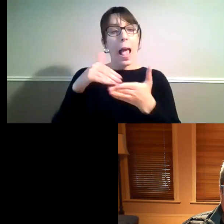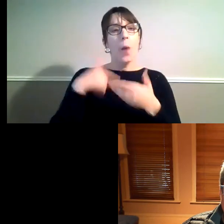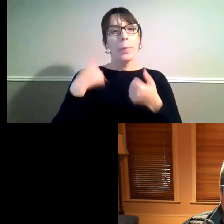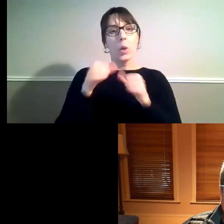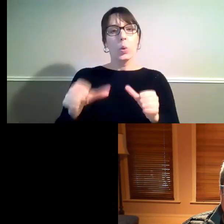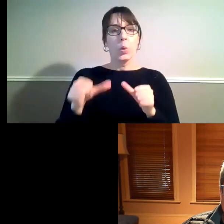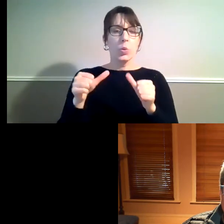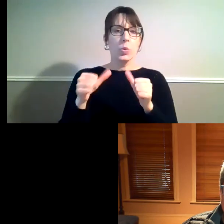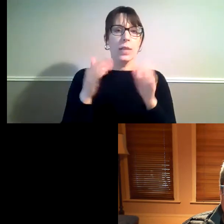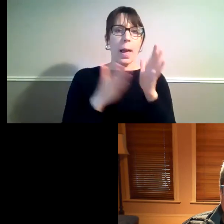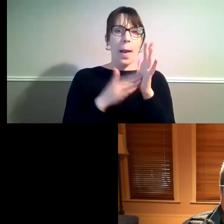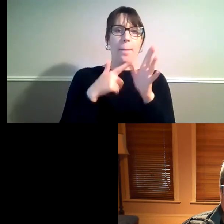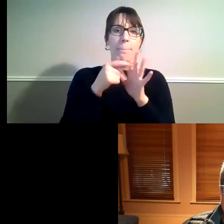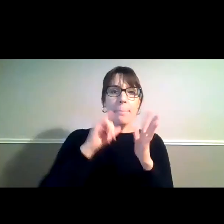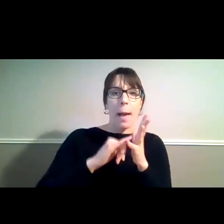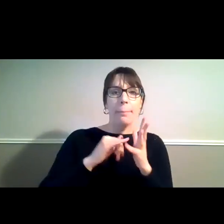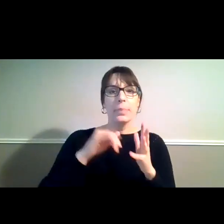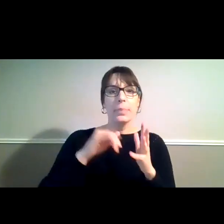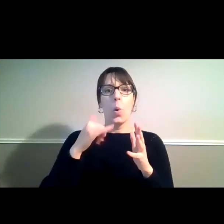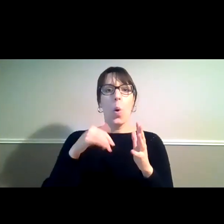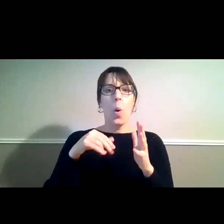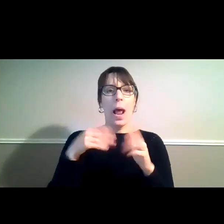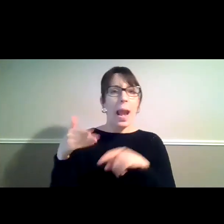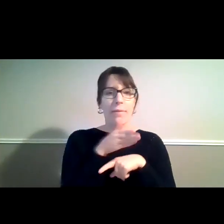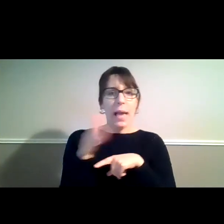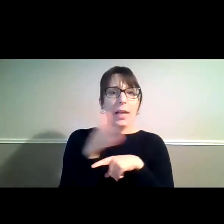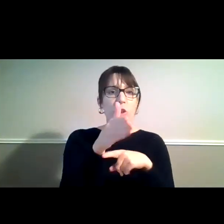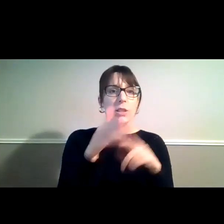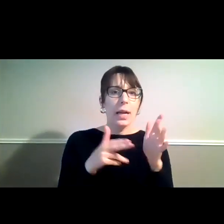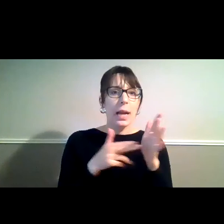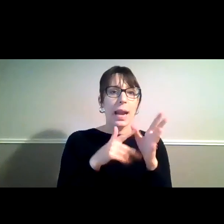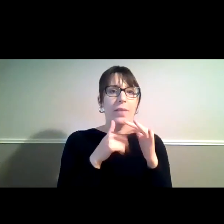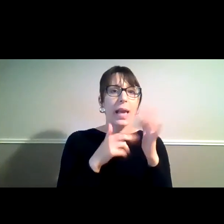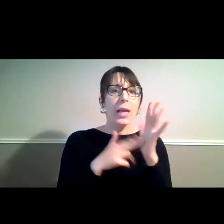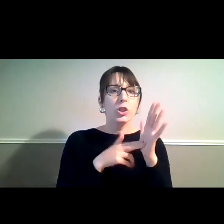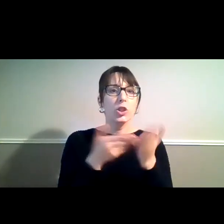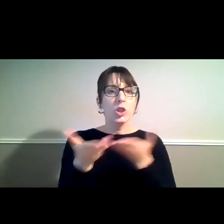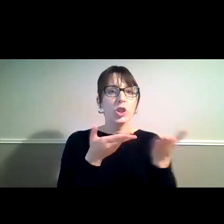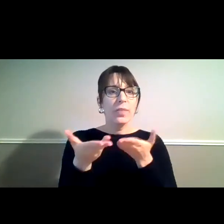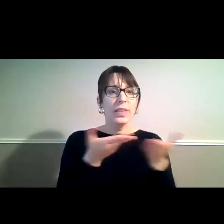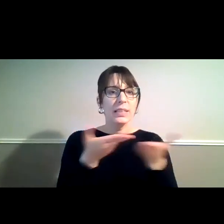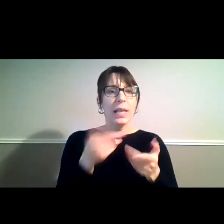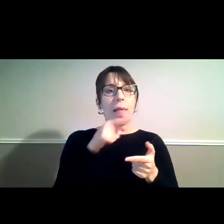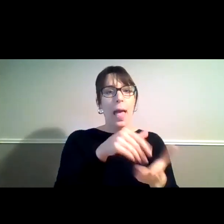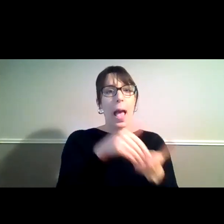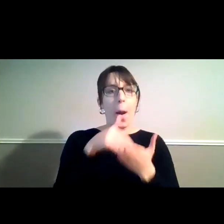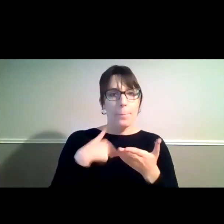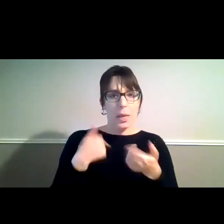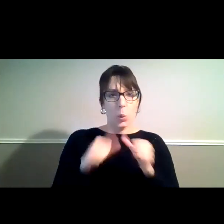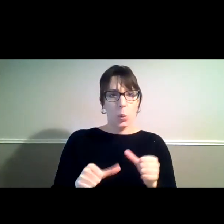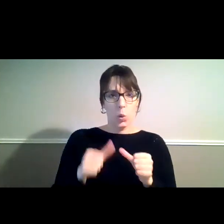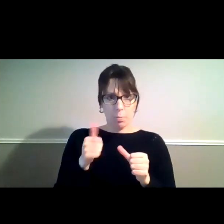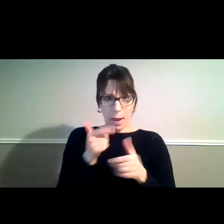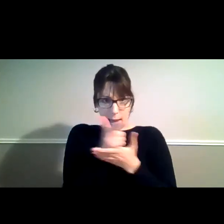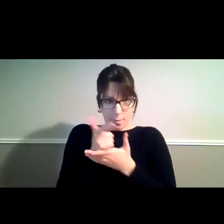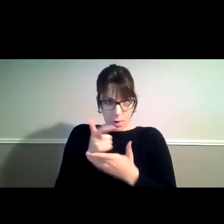called Aira, where I can call up an Aira agent and use my camera on my phone to get them